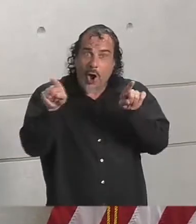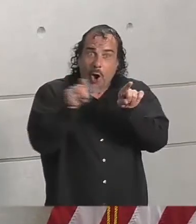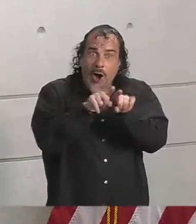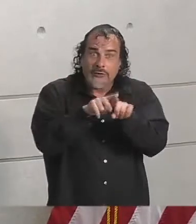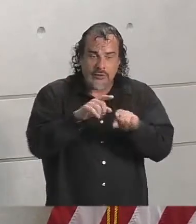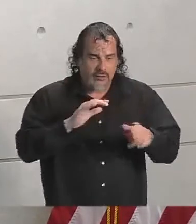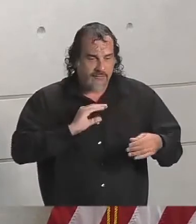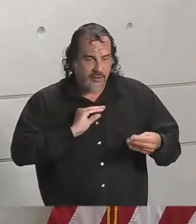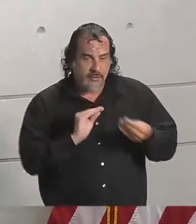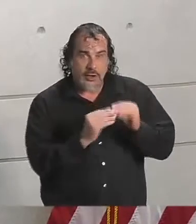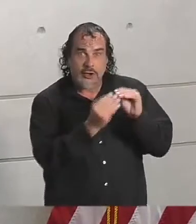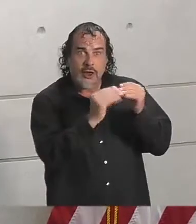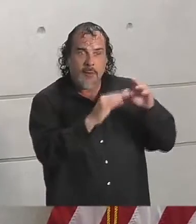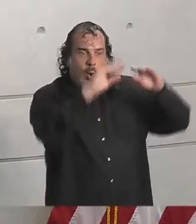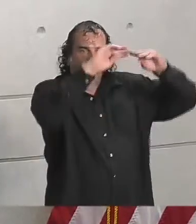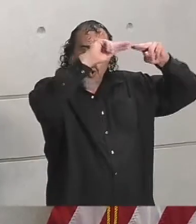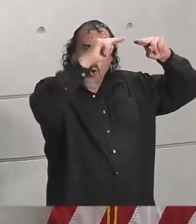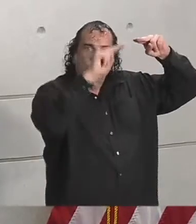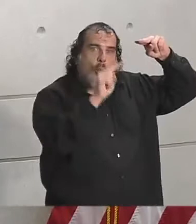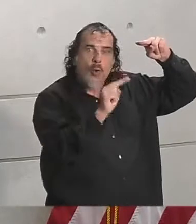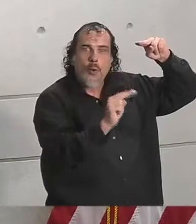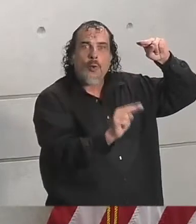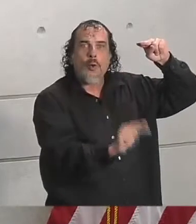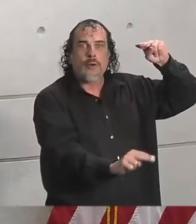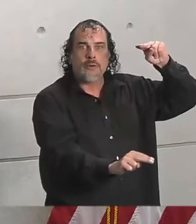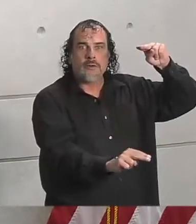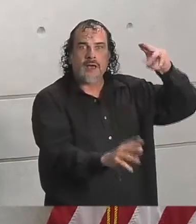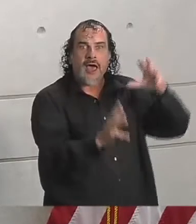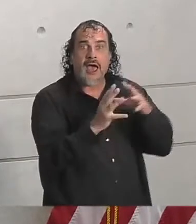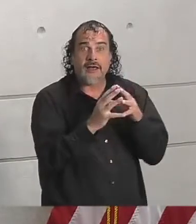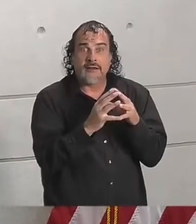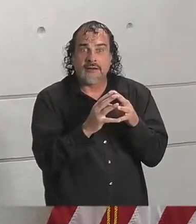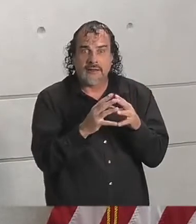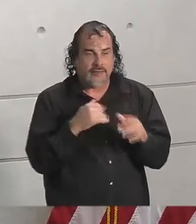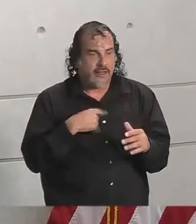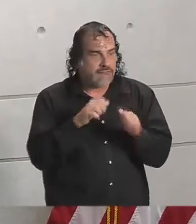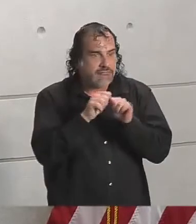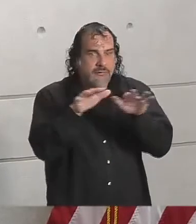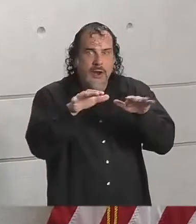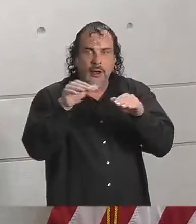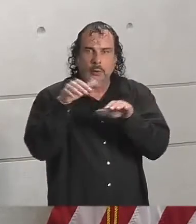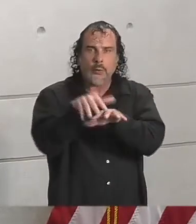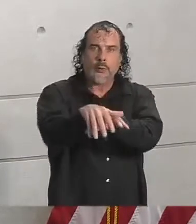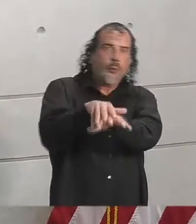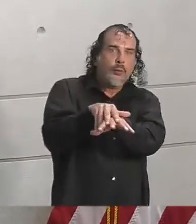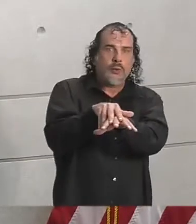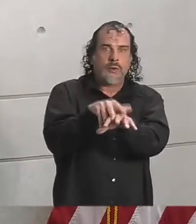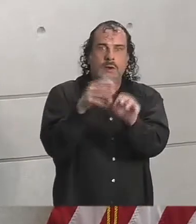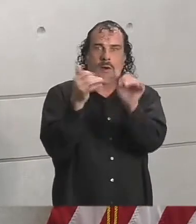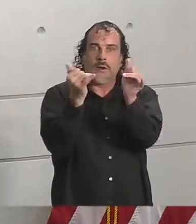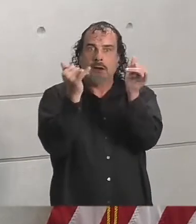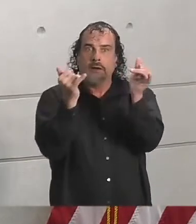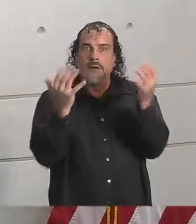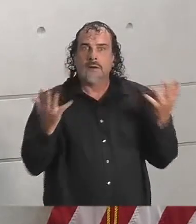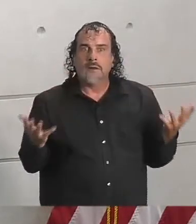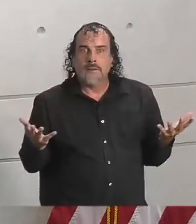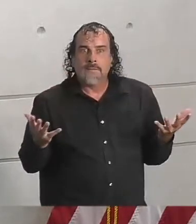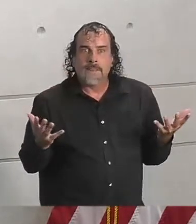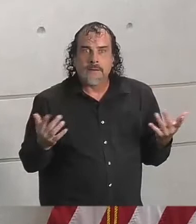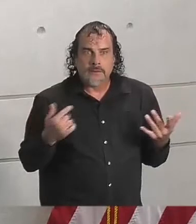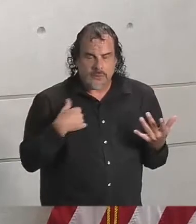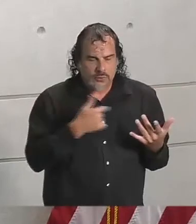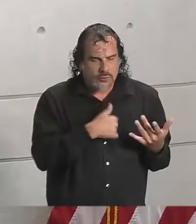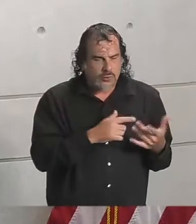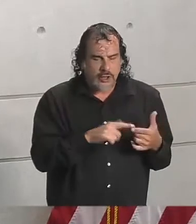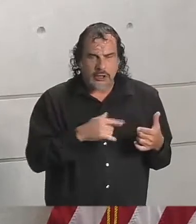of reducing the amount of virus that is in our local communities. And so we did